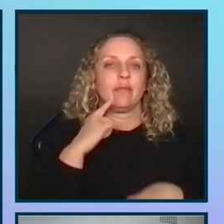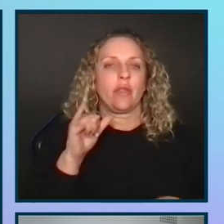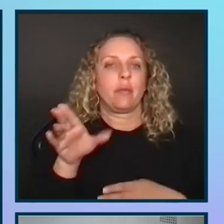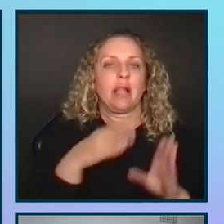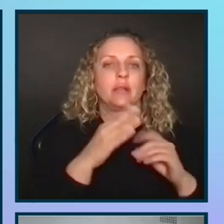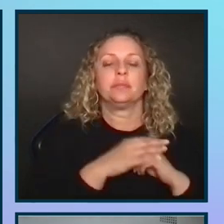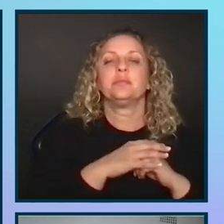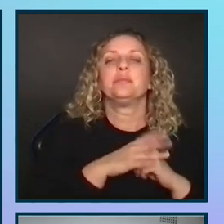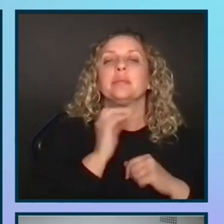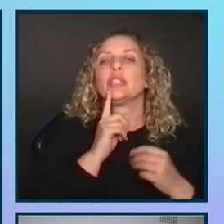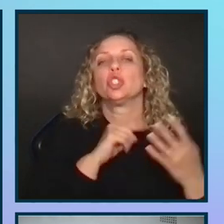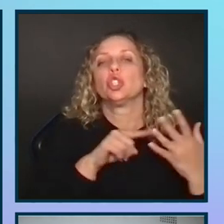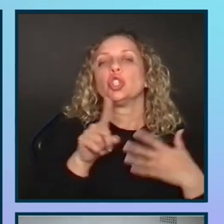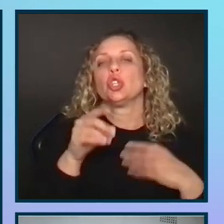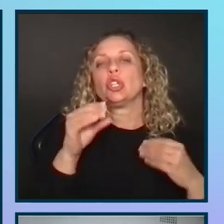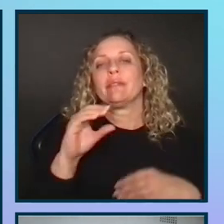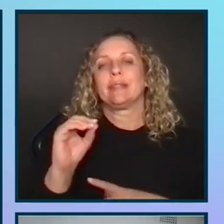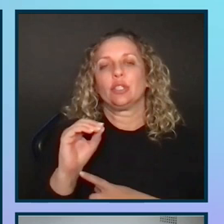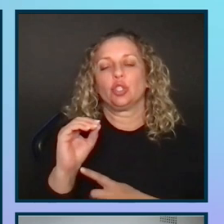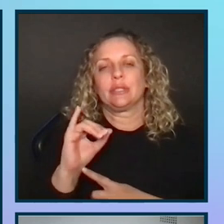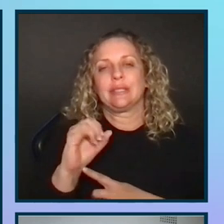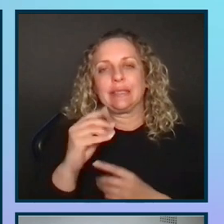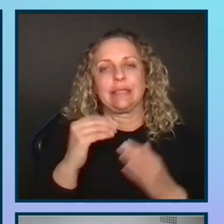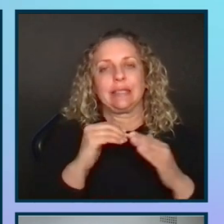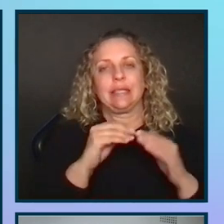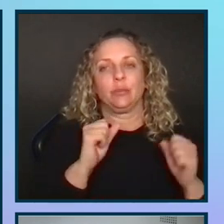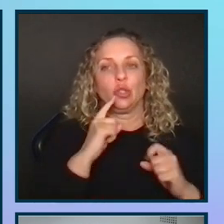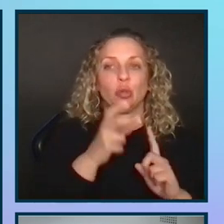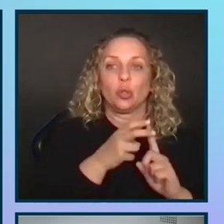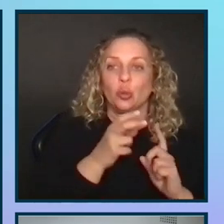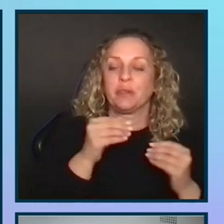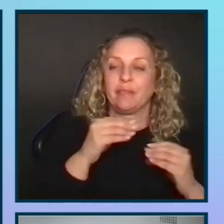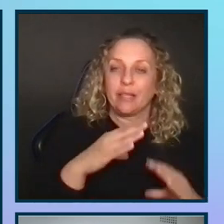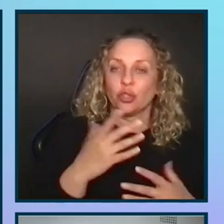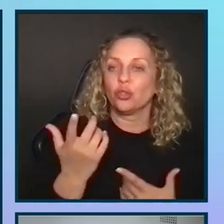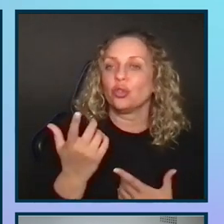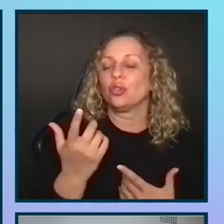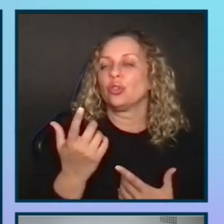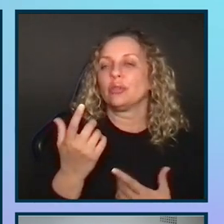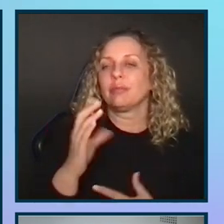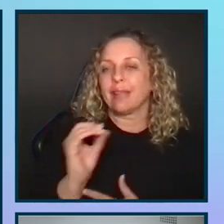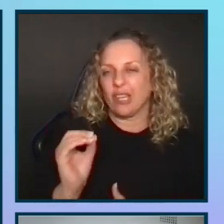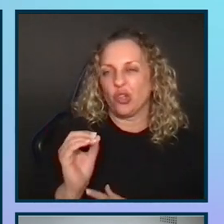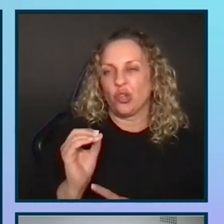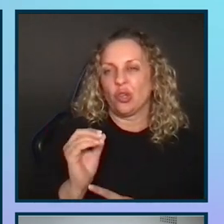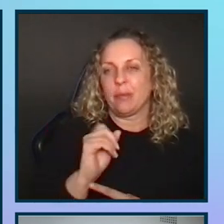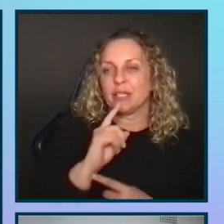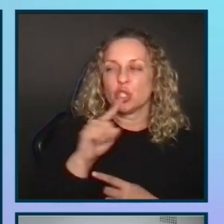Make sure you check that your vendor is accessible. So if you're using a recruitment vendor, as I mentioned earlier, check that